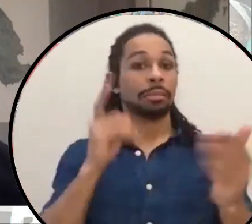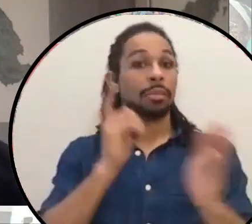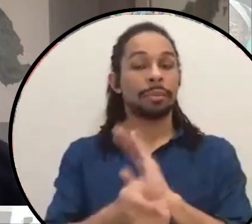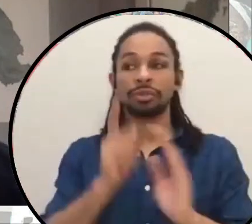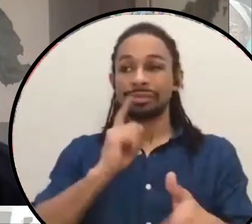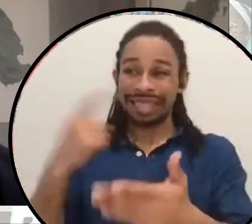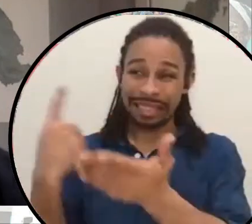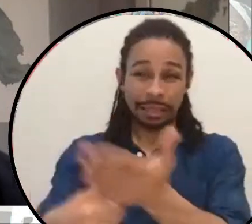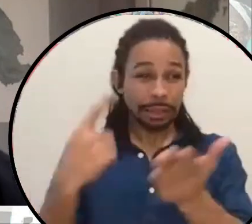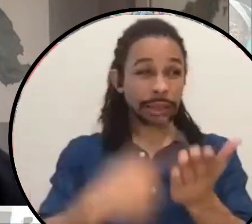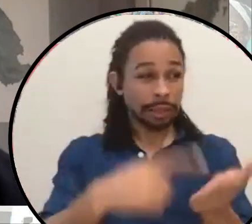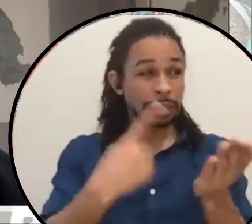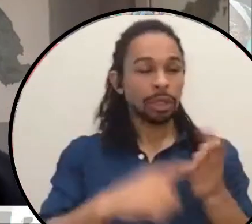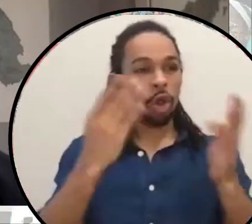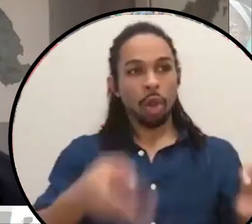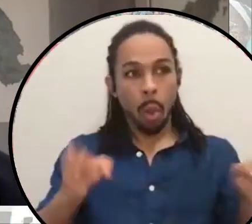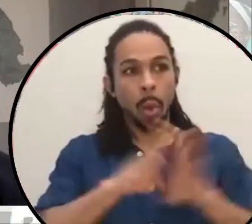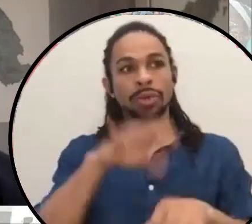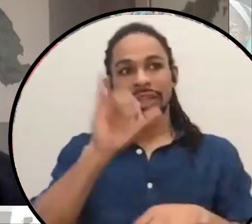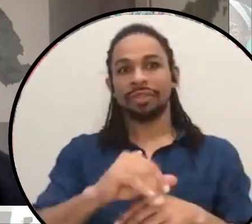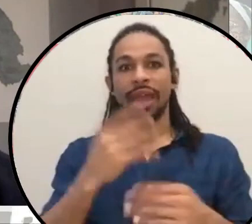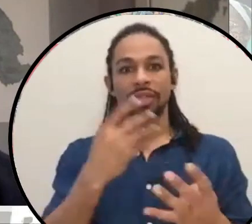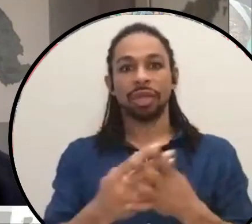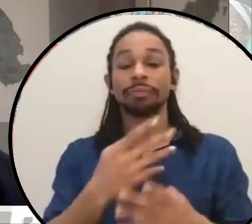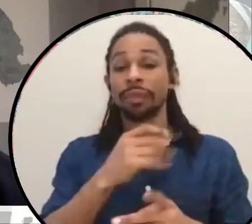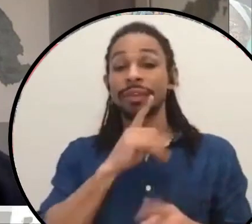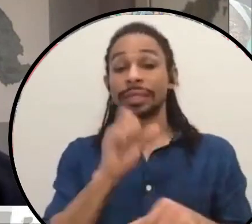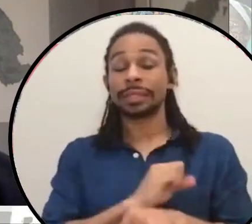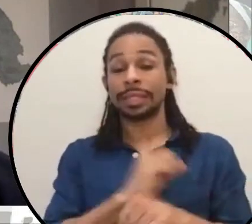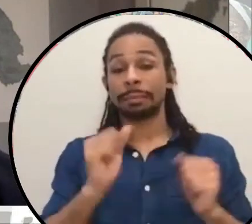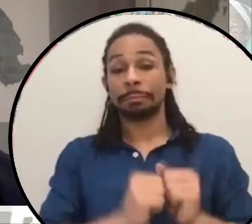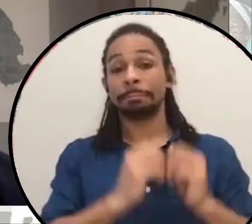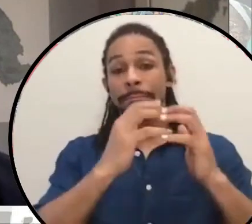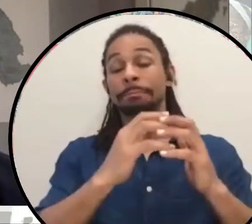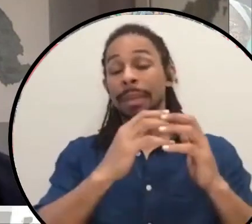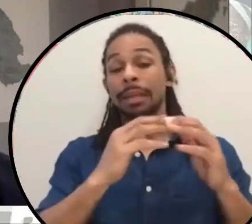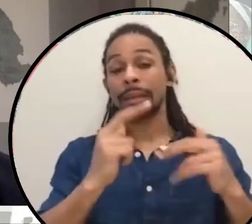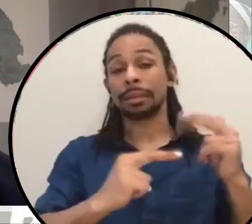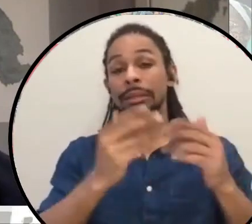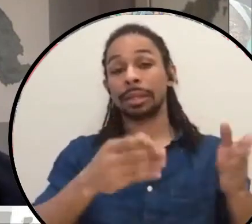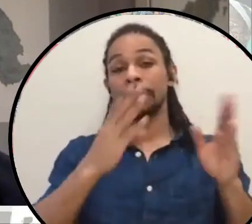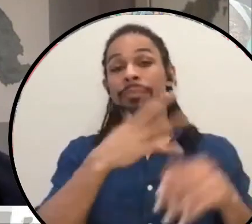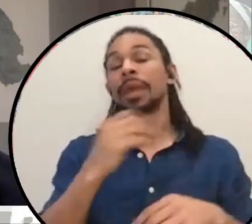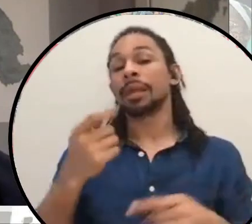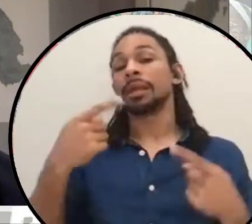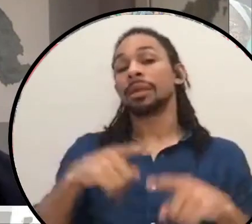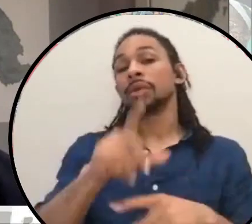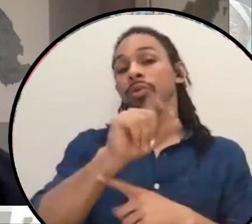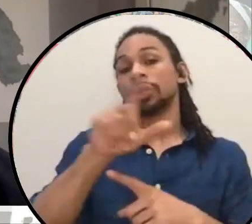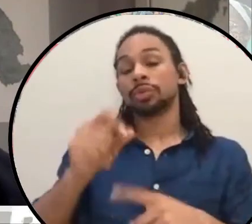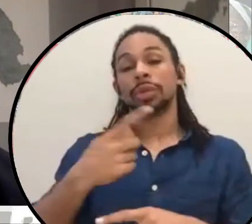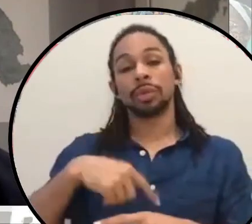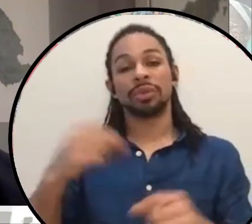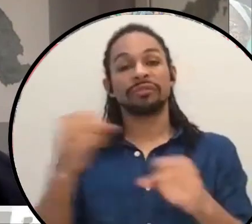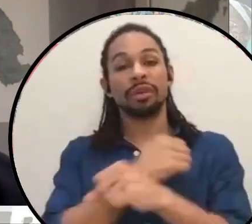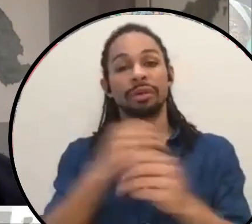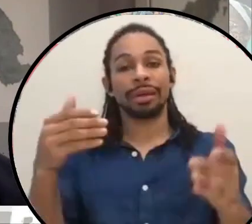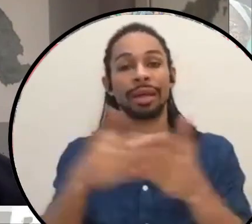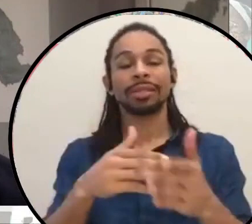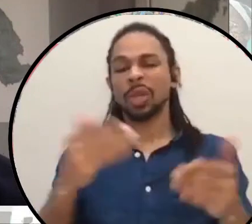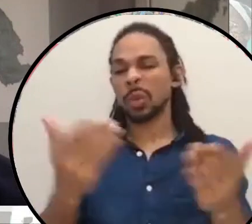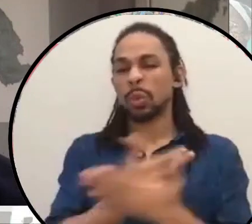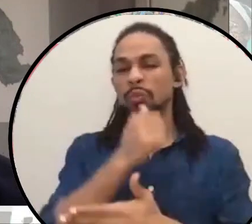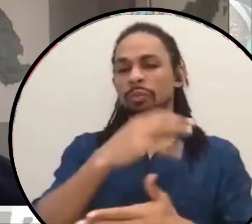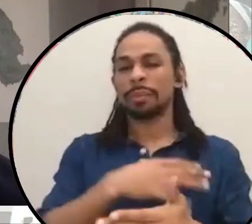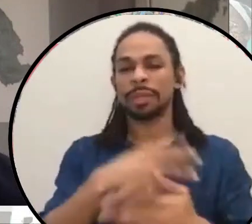jail because they did build it. Um, in 2020, we also fought against a new women's prison being constructed in Washington